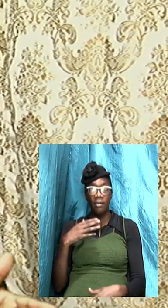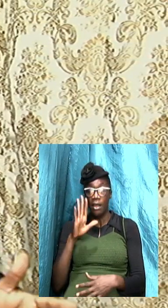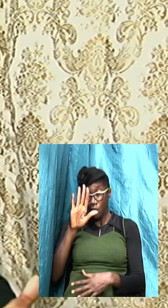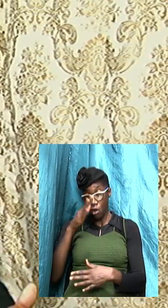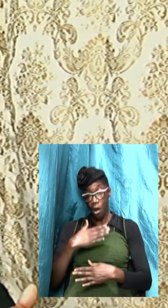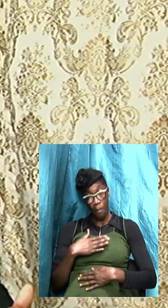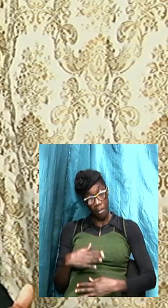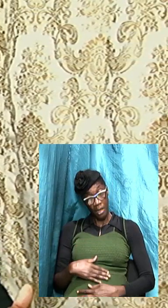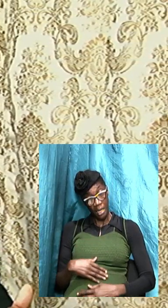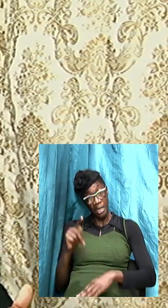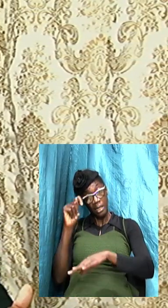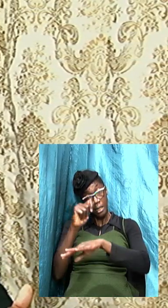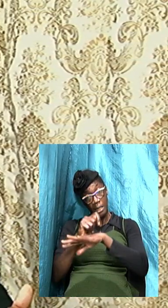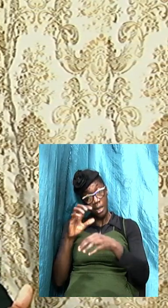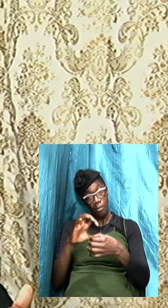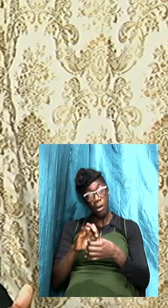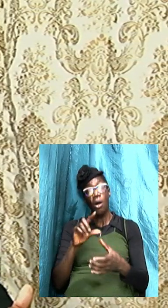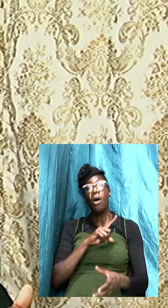temple of the Lord